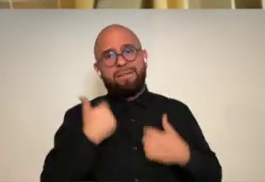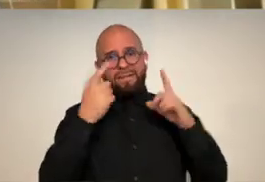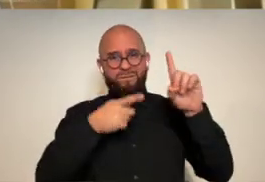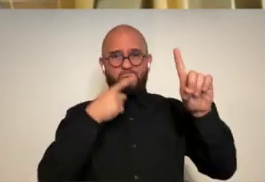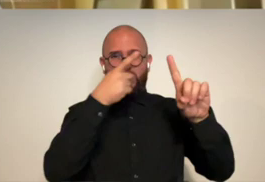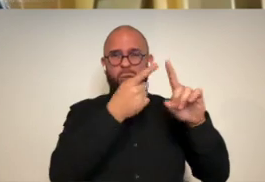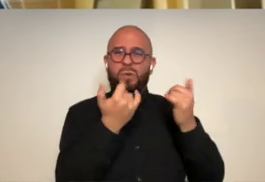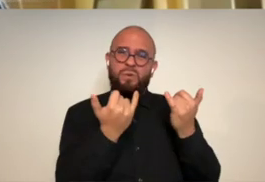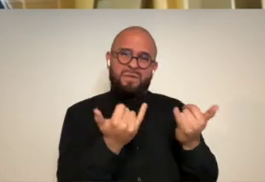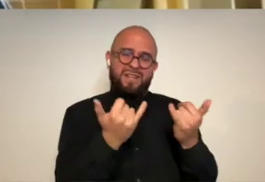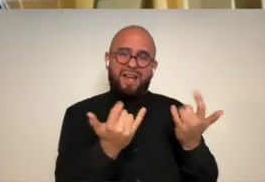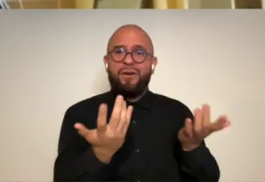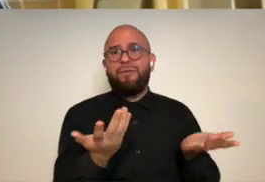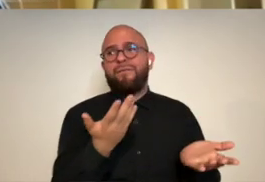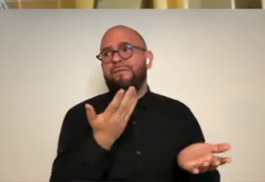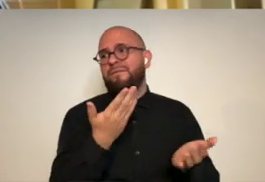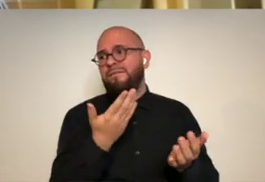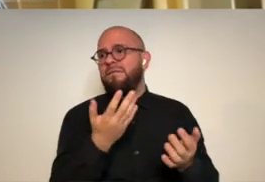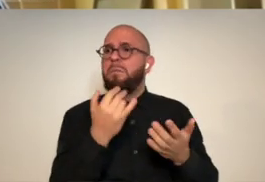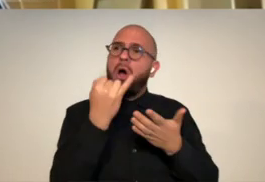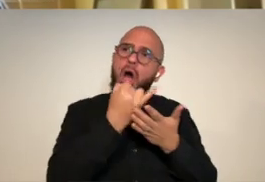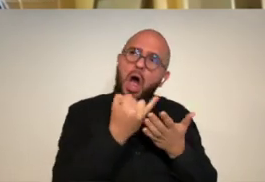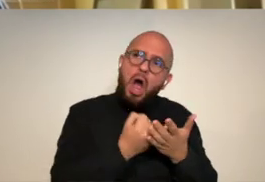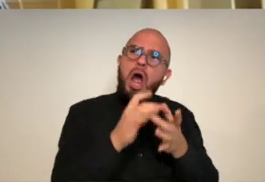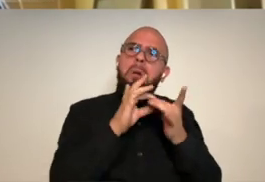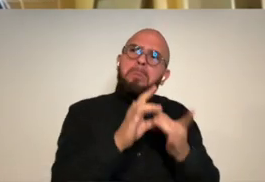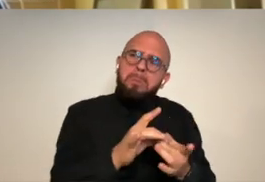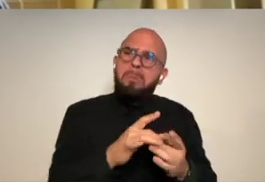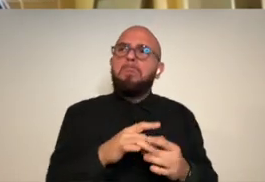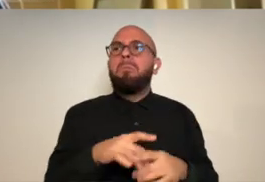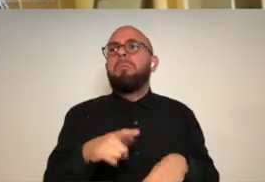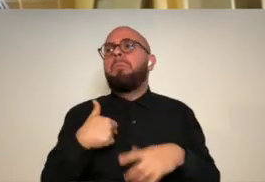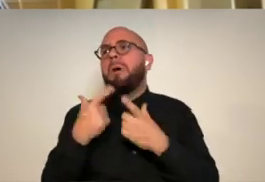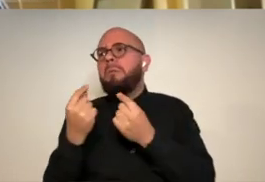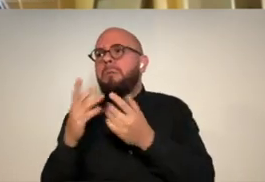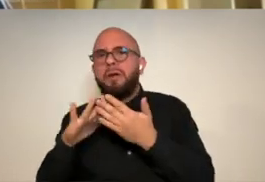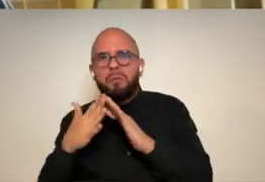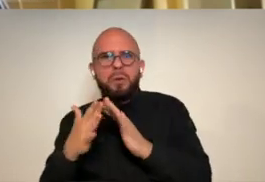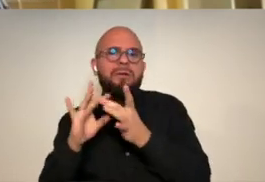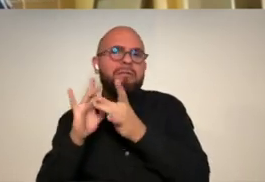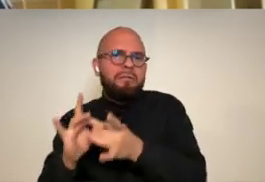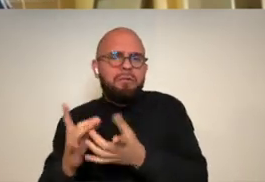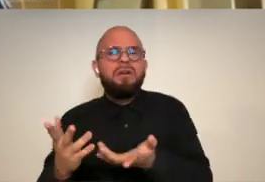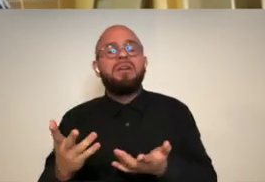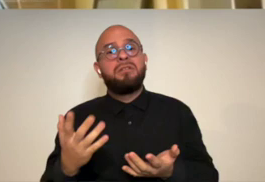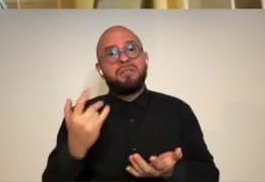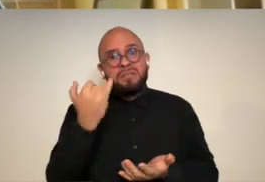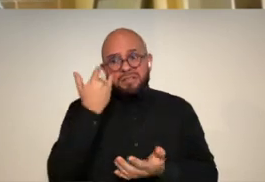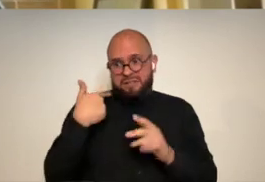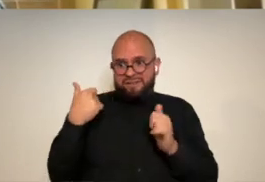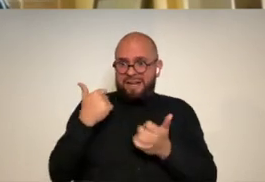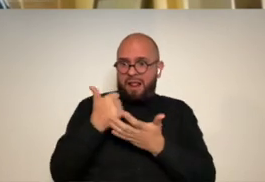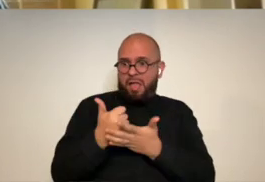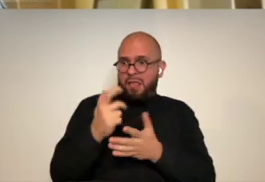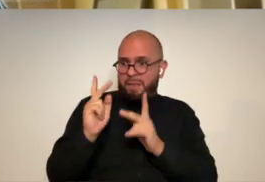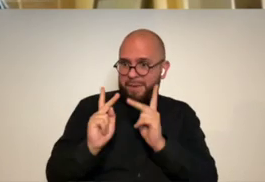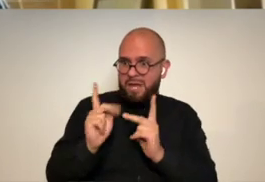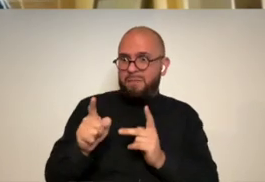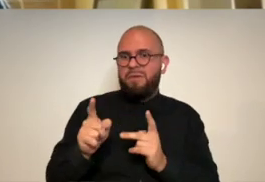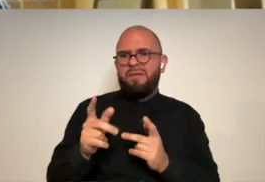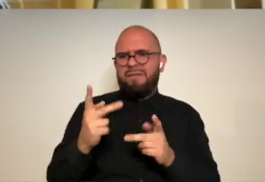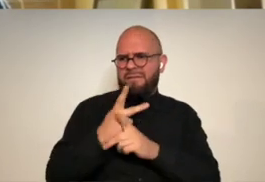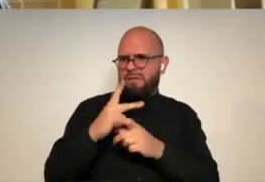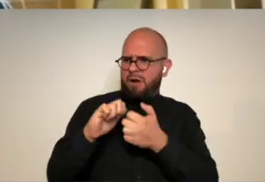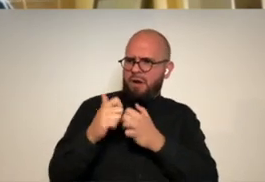i think that's one of my life goals i'd say presently whether it's like with art or just like what i'm doing in the community is if i can help